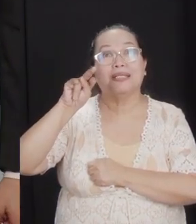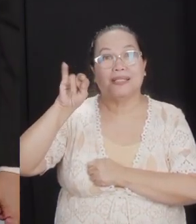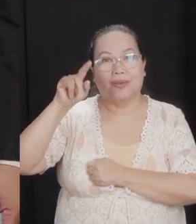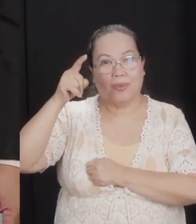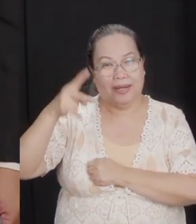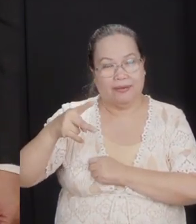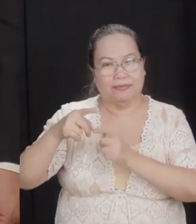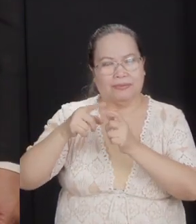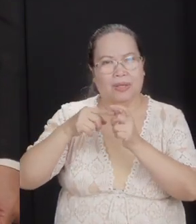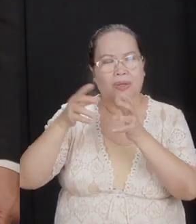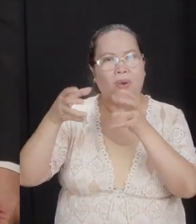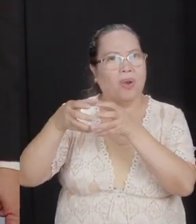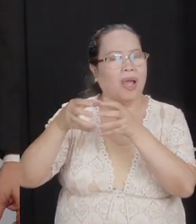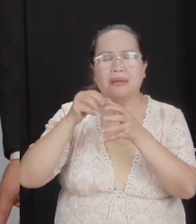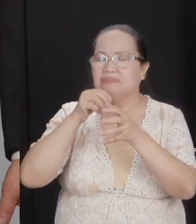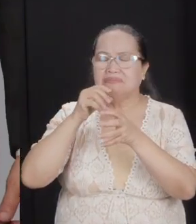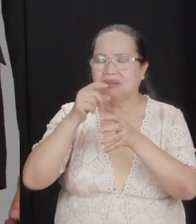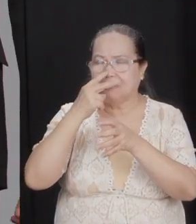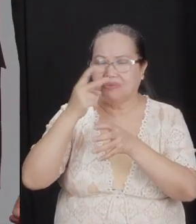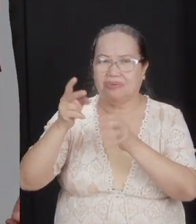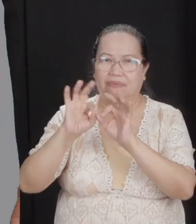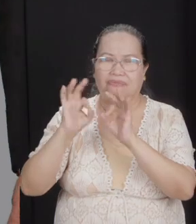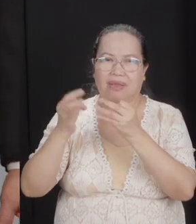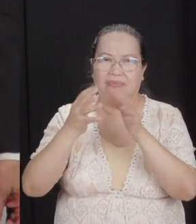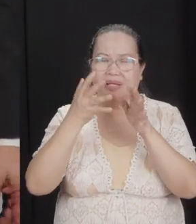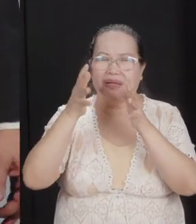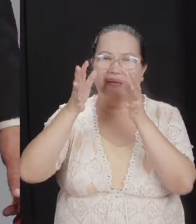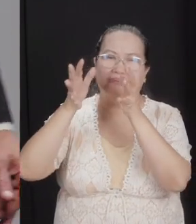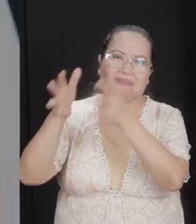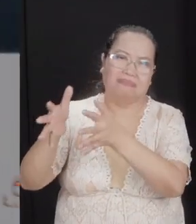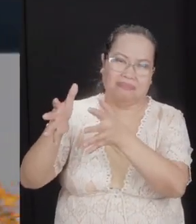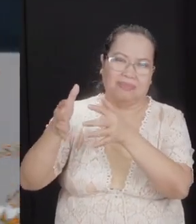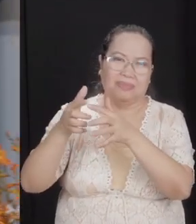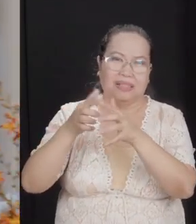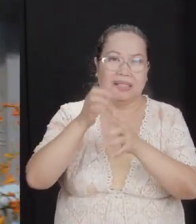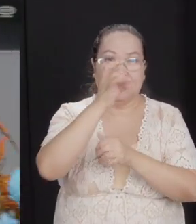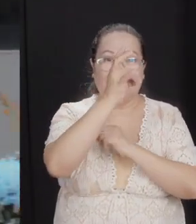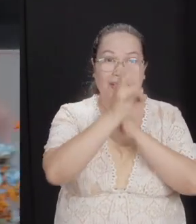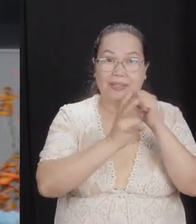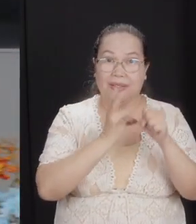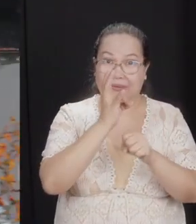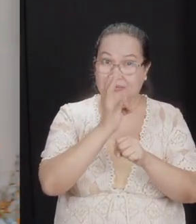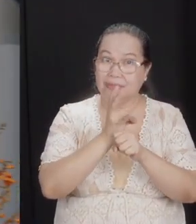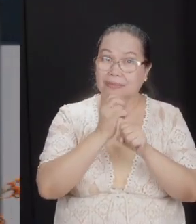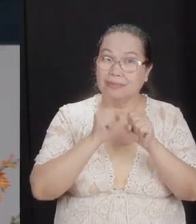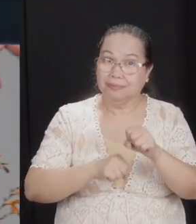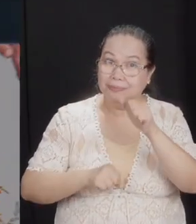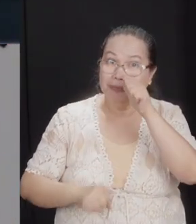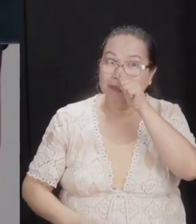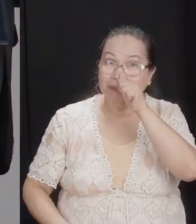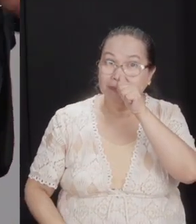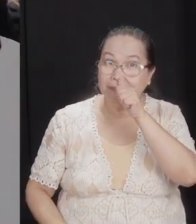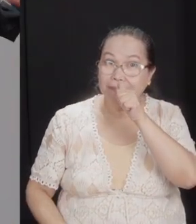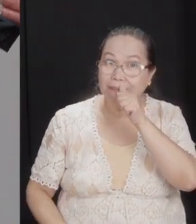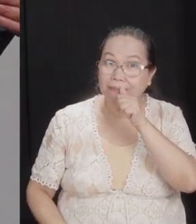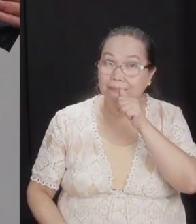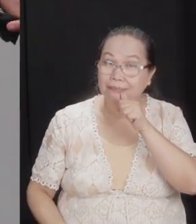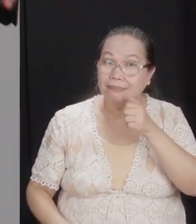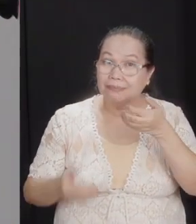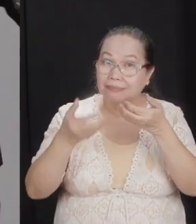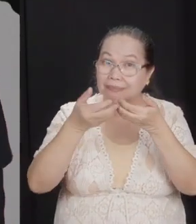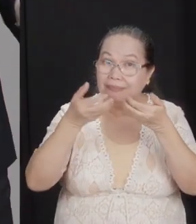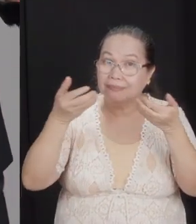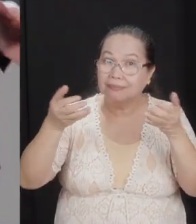you. But if you love your wife, your children, you love your home, seven years, could you really bear to be apart from your